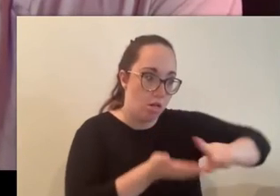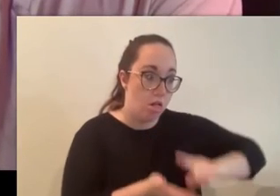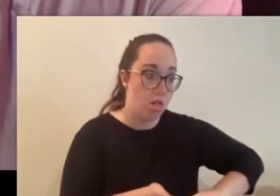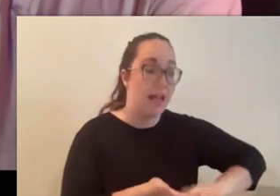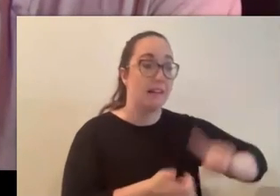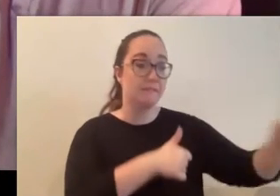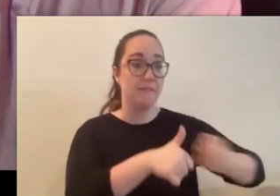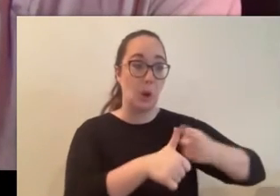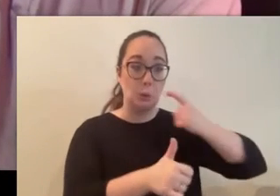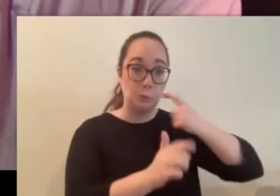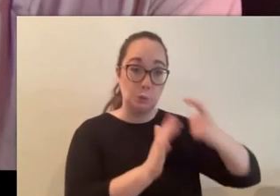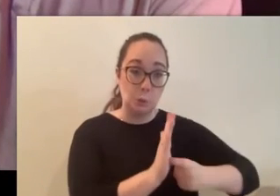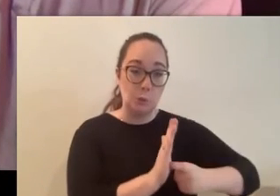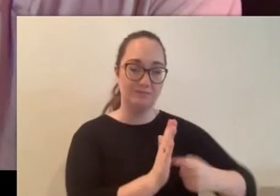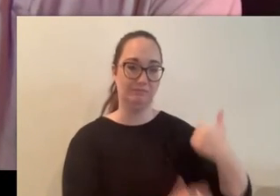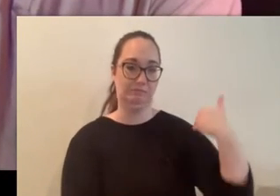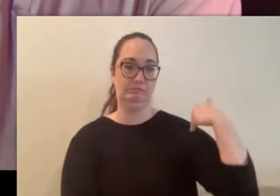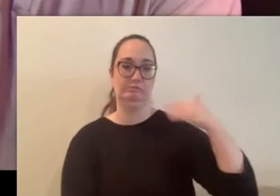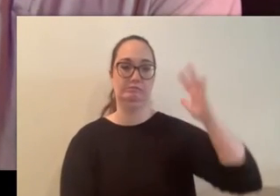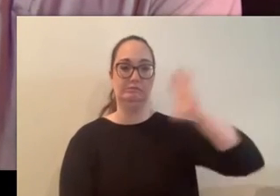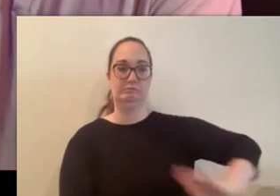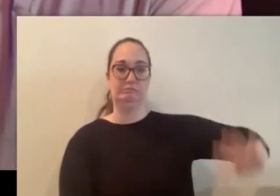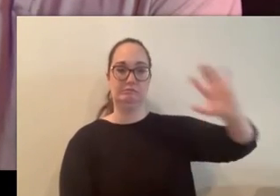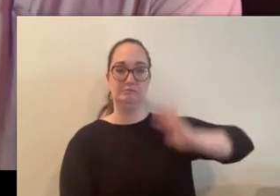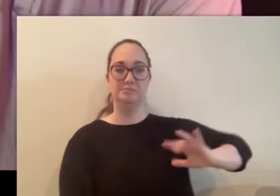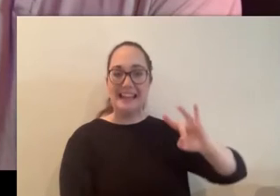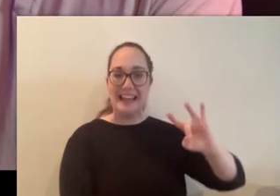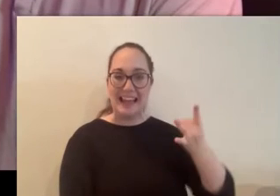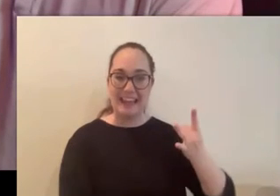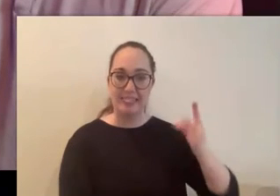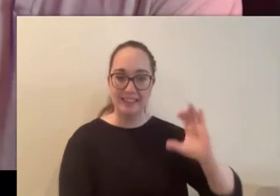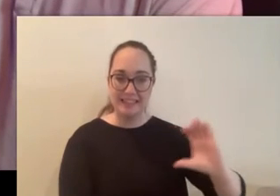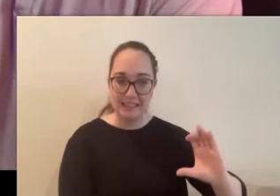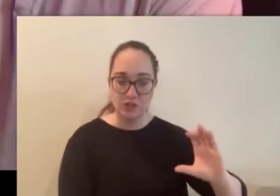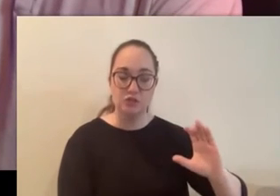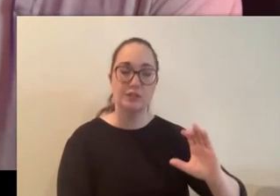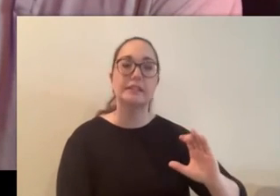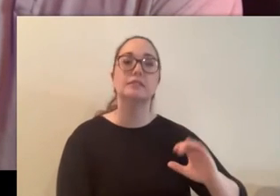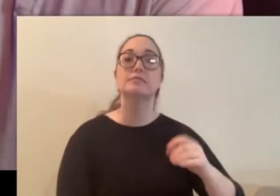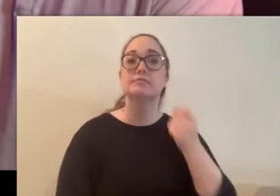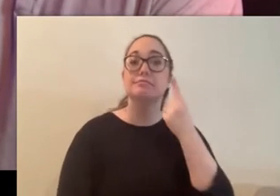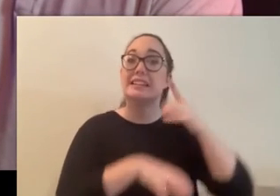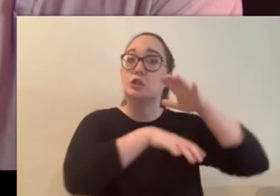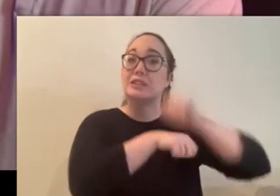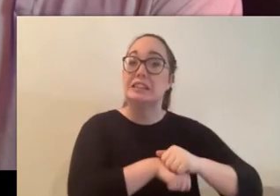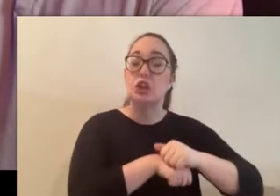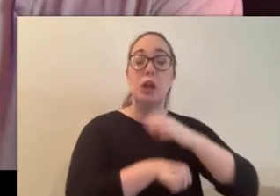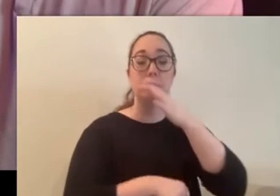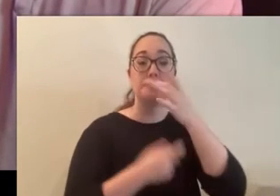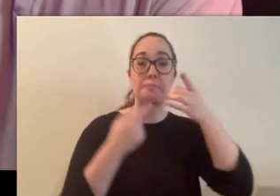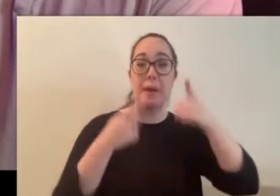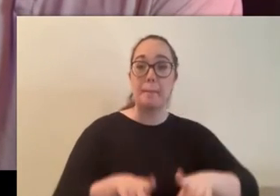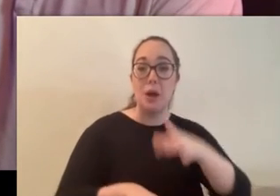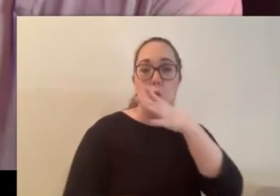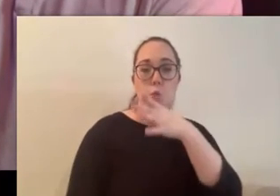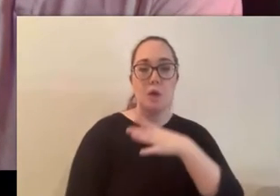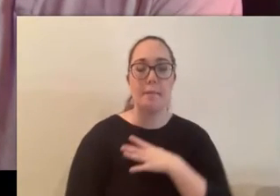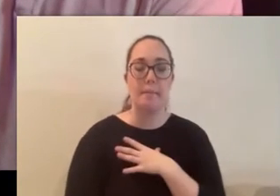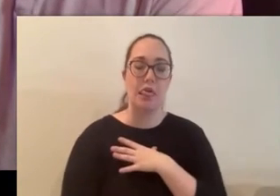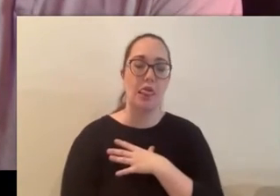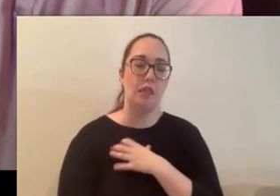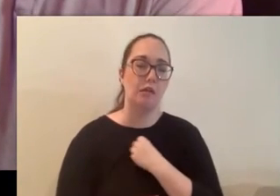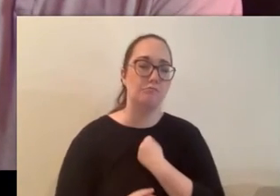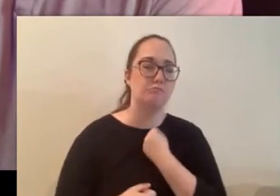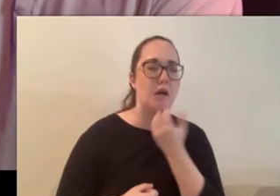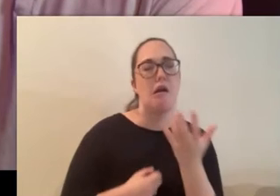which were based on traditions based on tradition where women sang a sorrowful song to lament